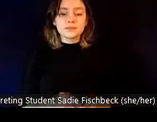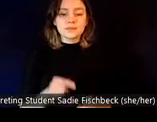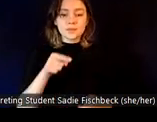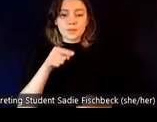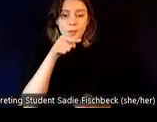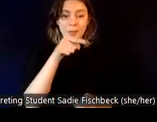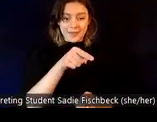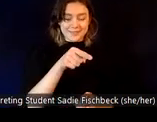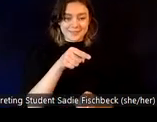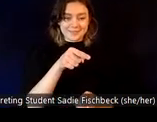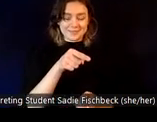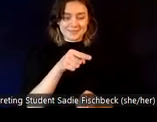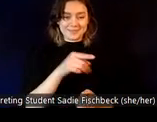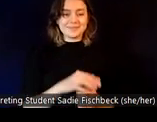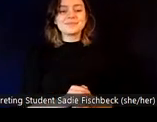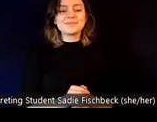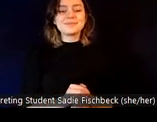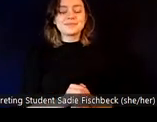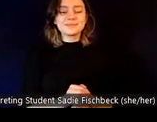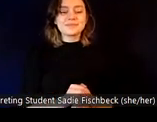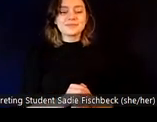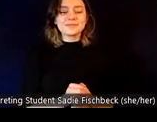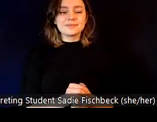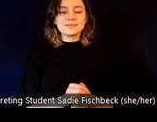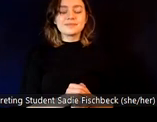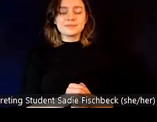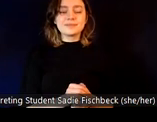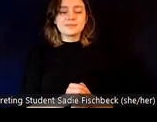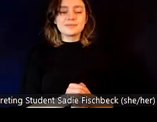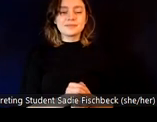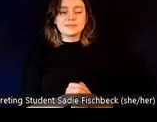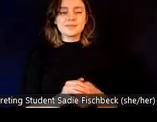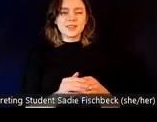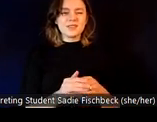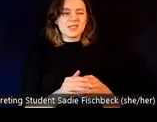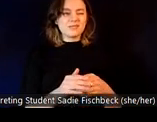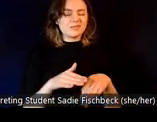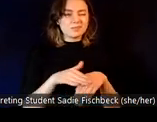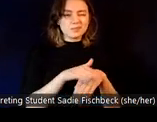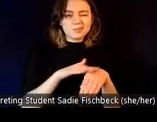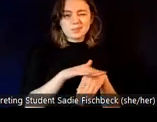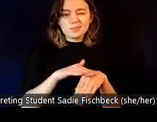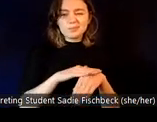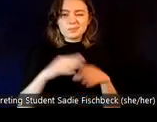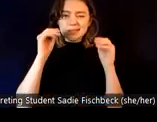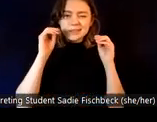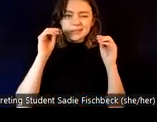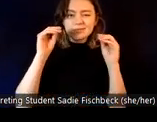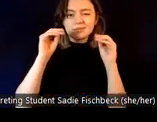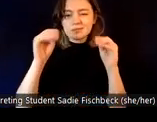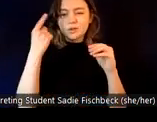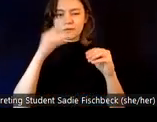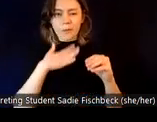here, this is one of the foundational, uh, sort of lessons that I often like to use in my trainings. So,